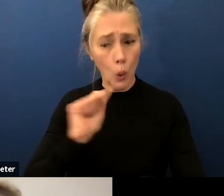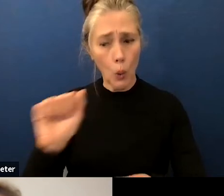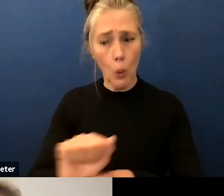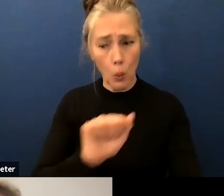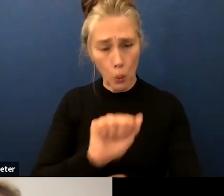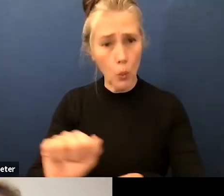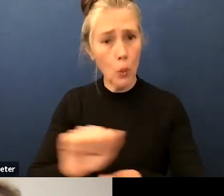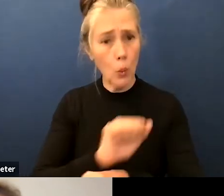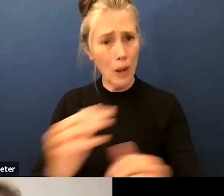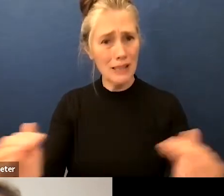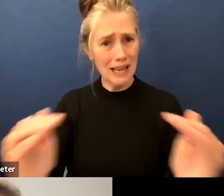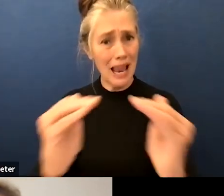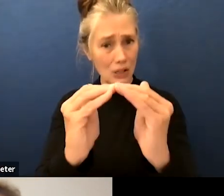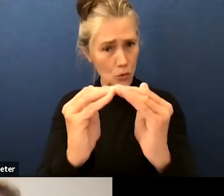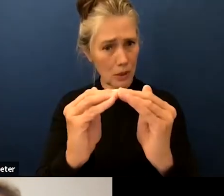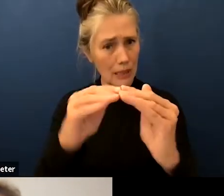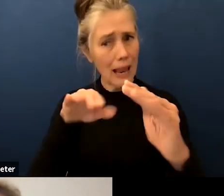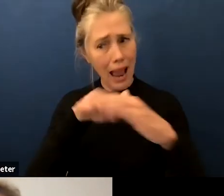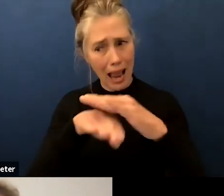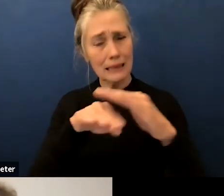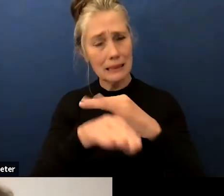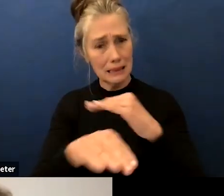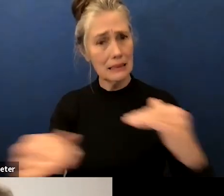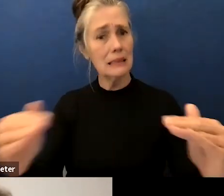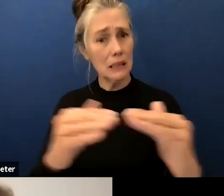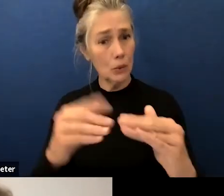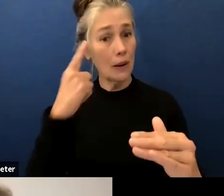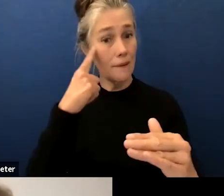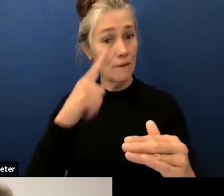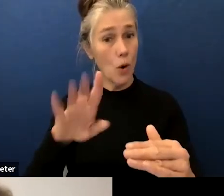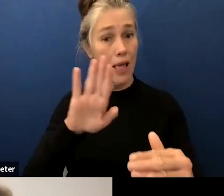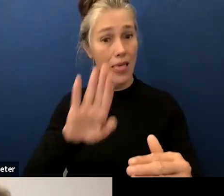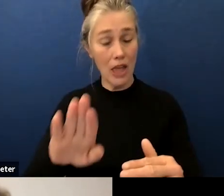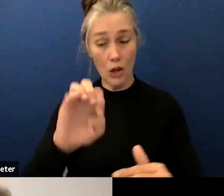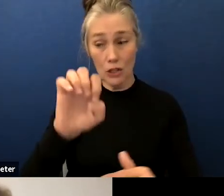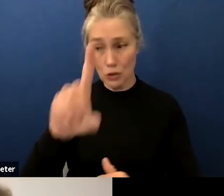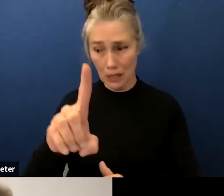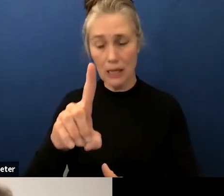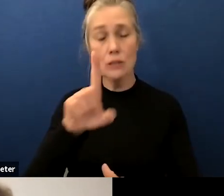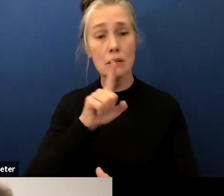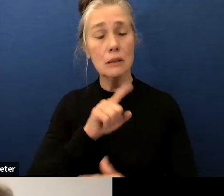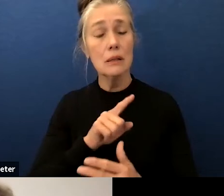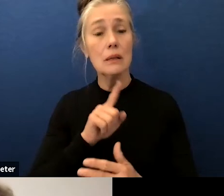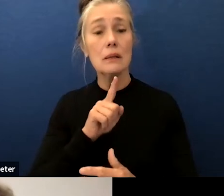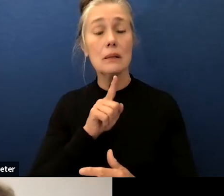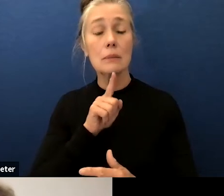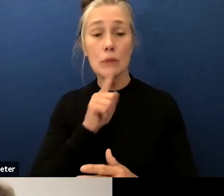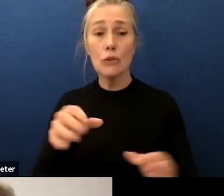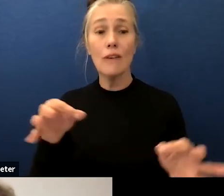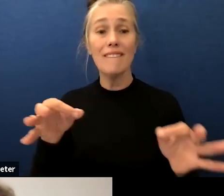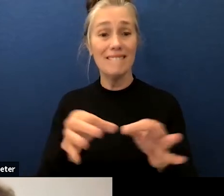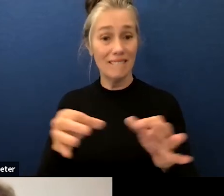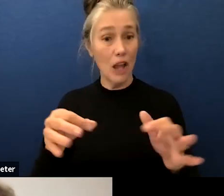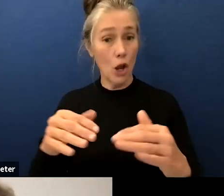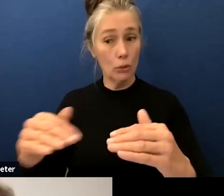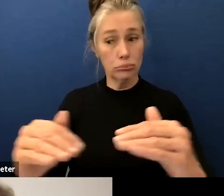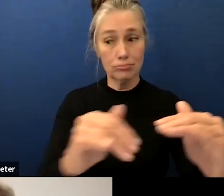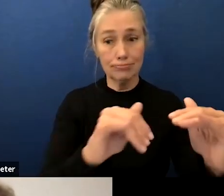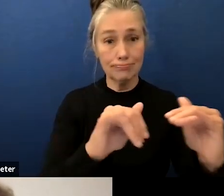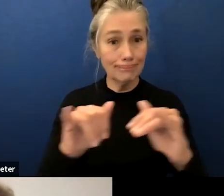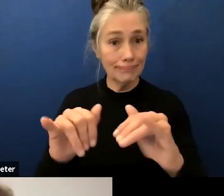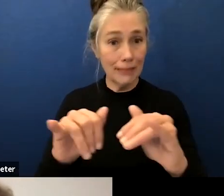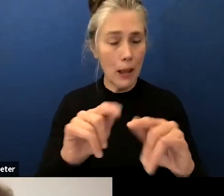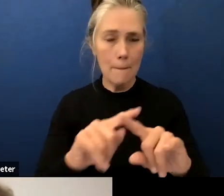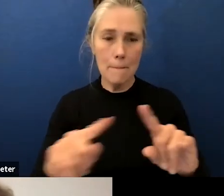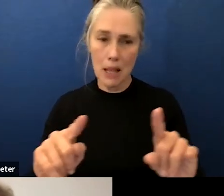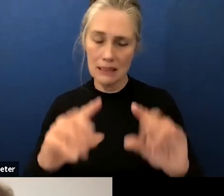an education that that that be equity based and so forth but I think that you know more discussion more